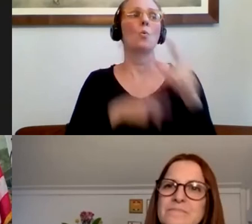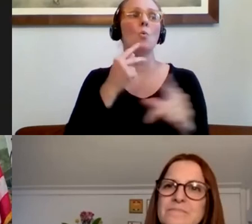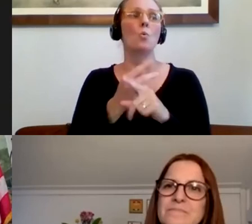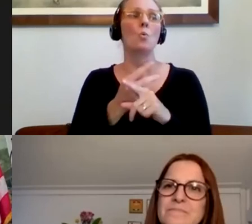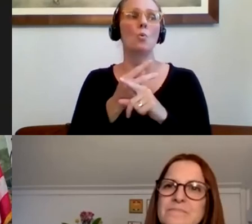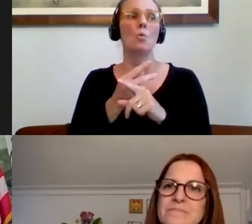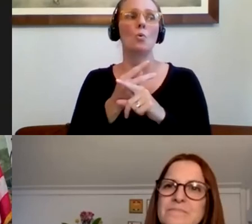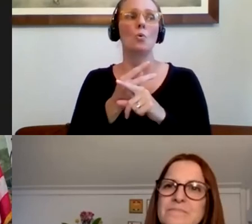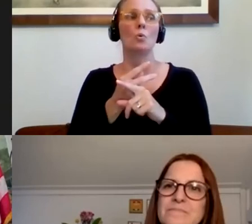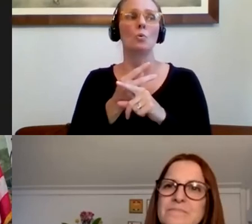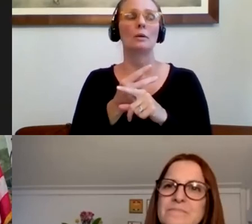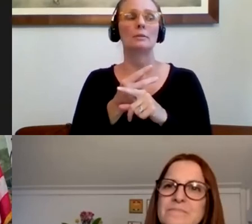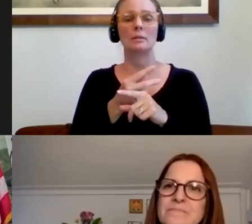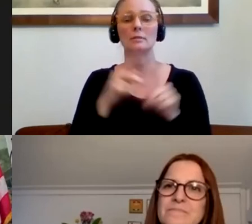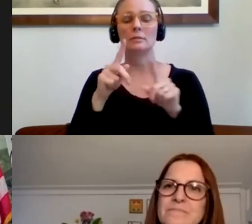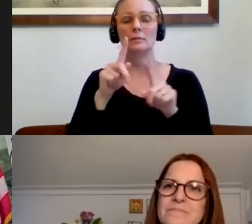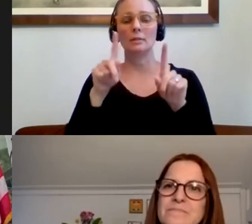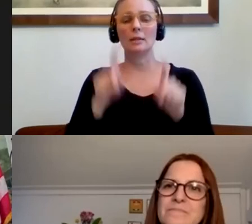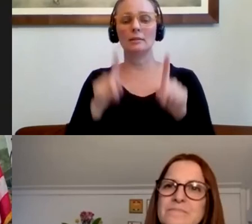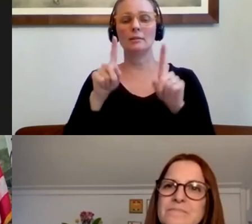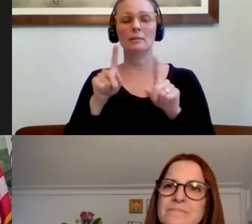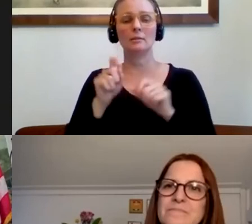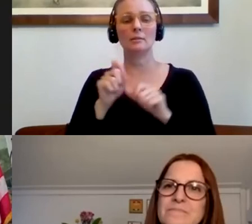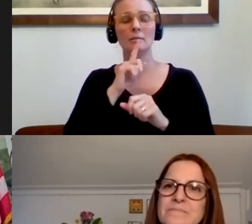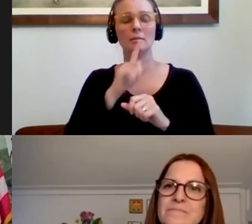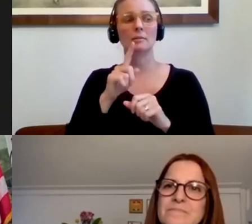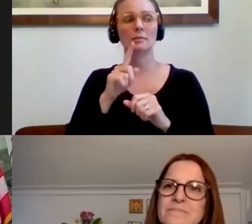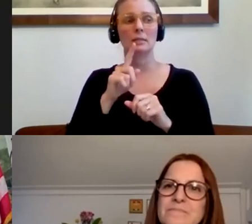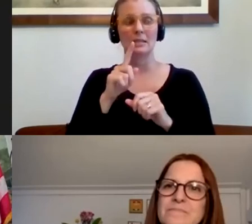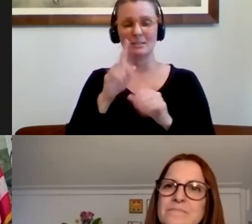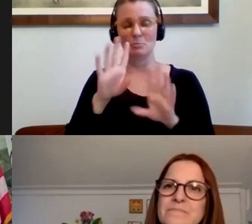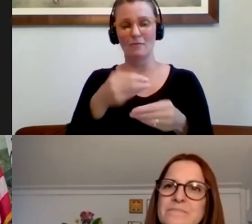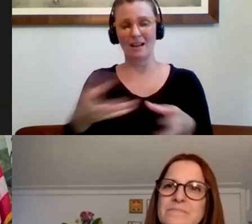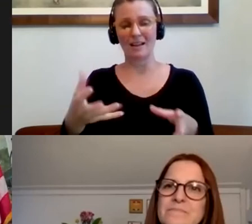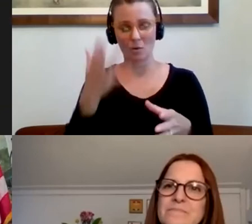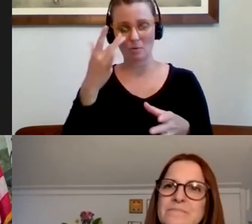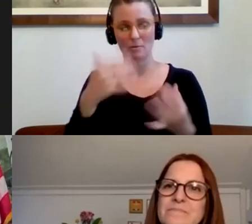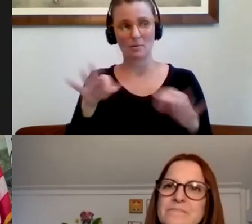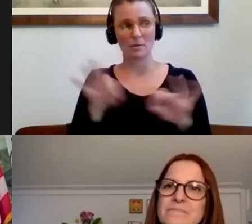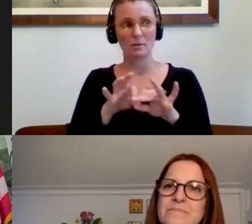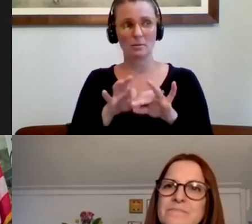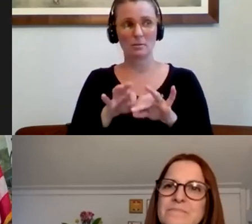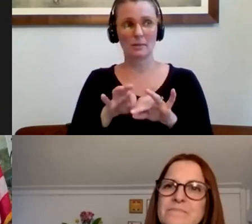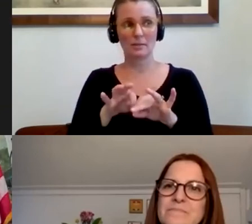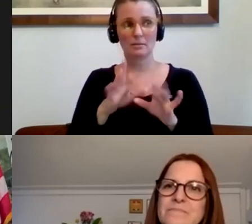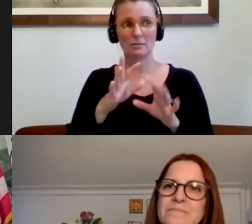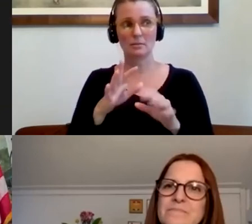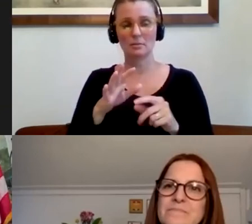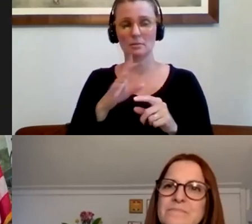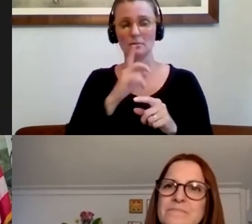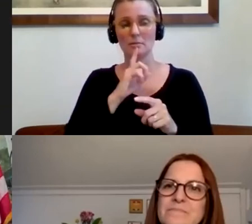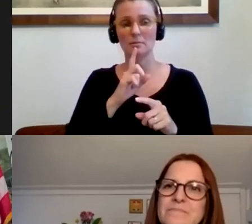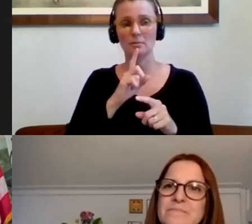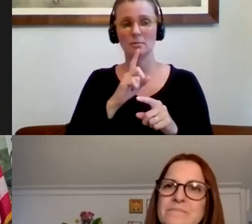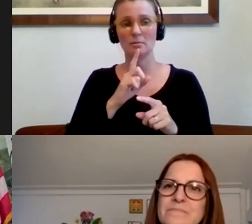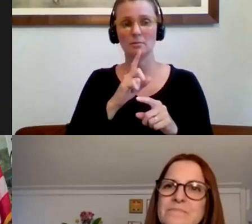performed, explain what it finds in the body and why that is important. Thank you. So I'll start and I'm sure Doug crest will